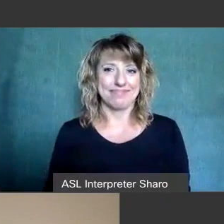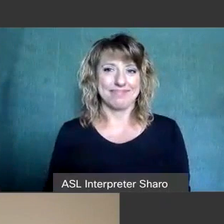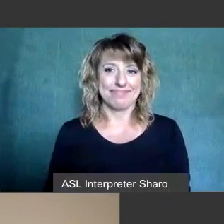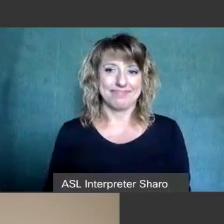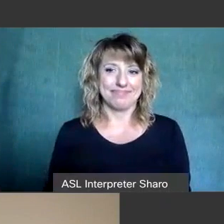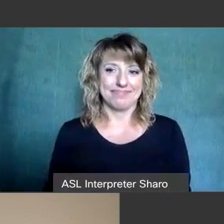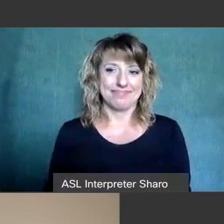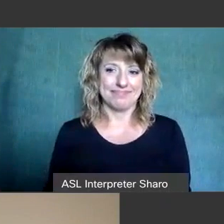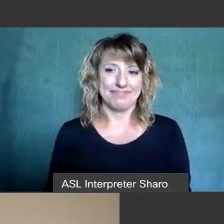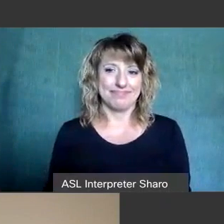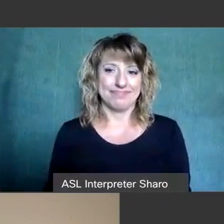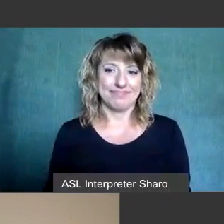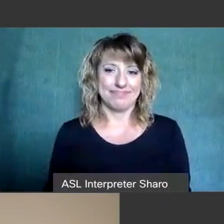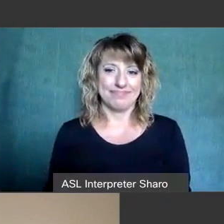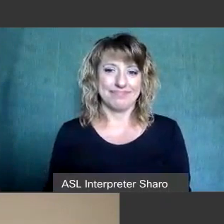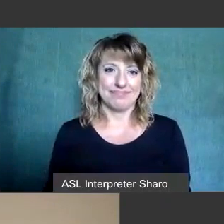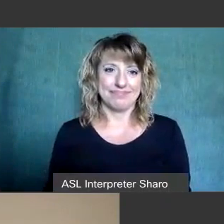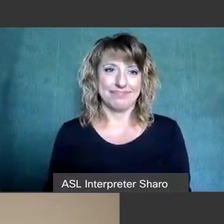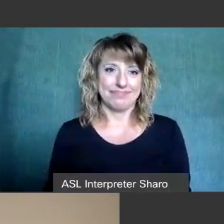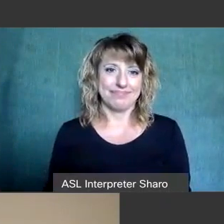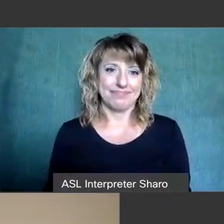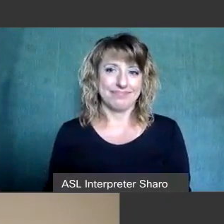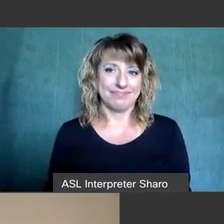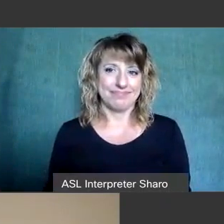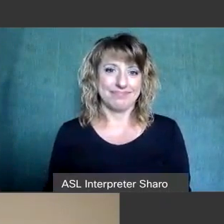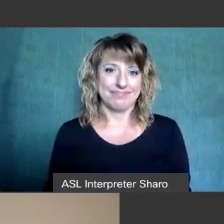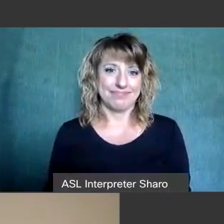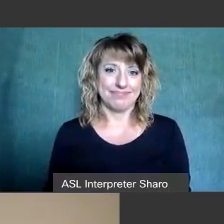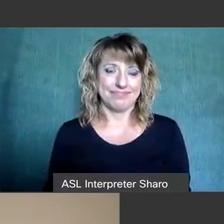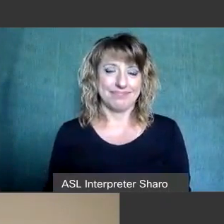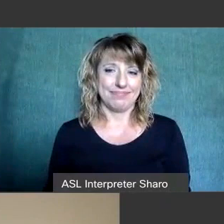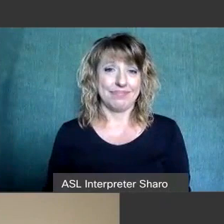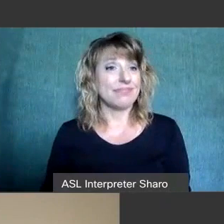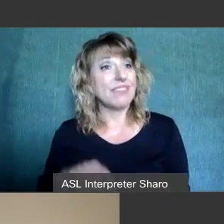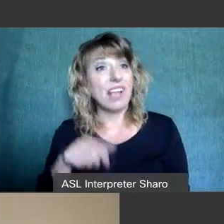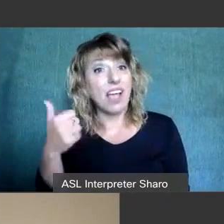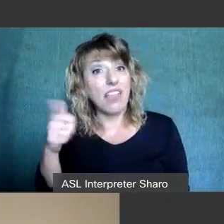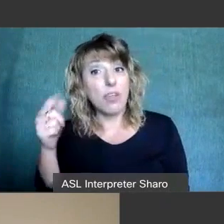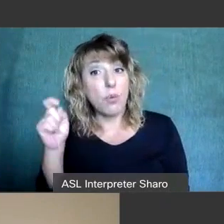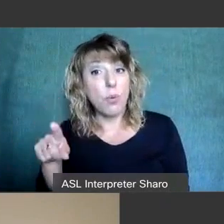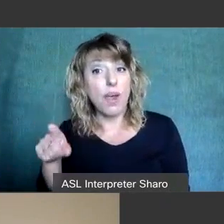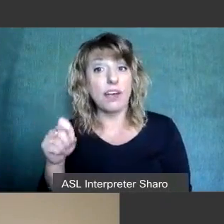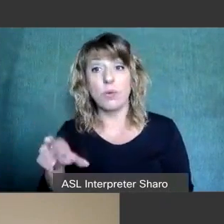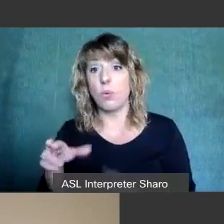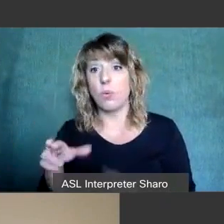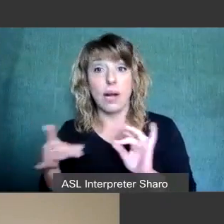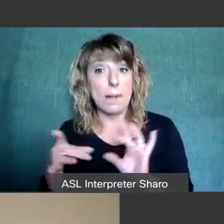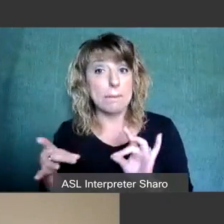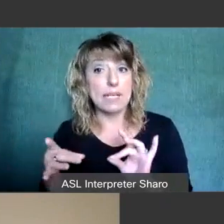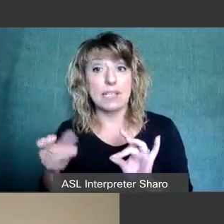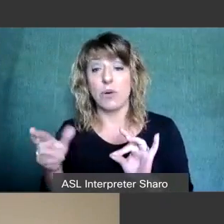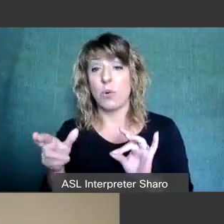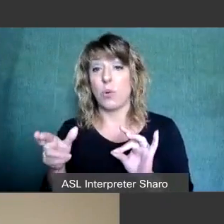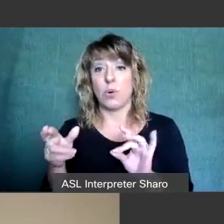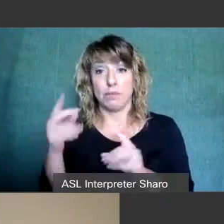sure how to get any other questions or comments for jesse